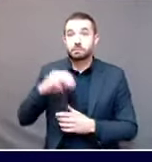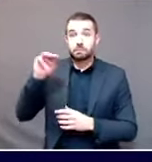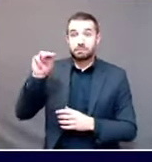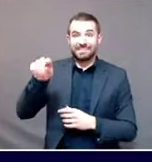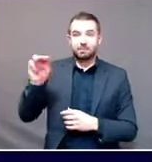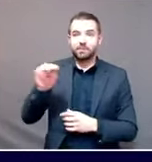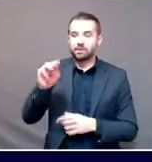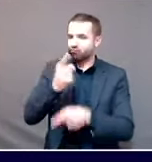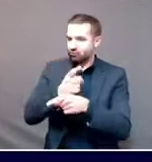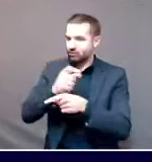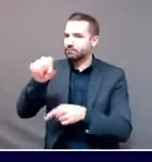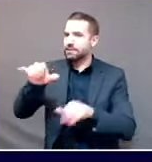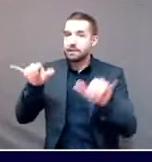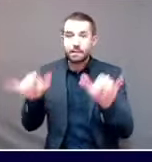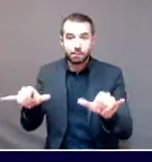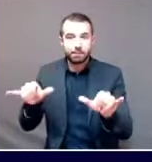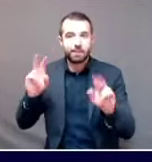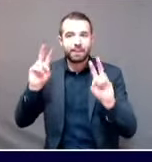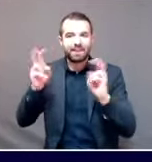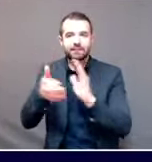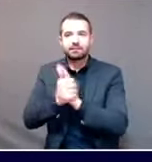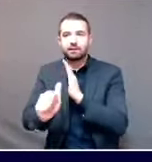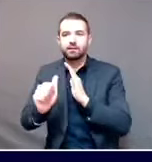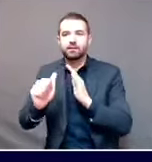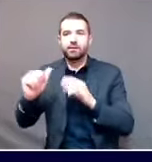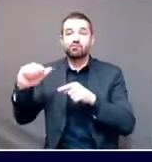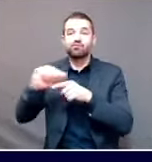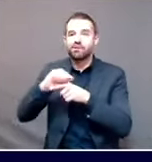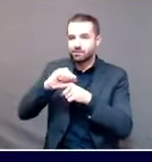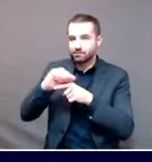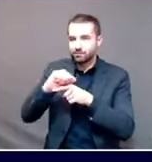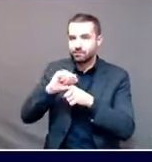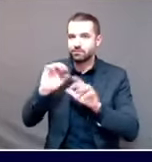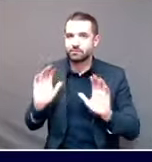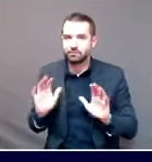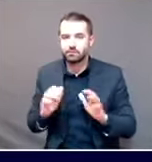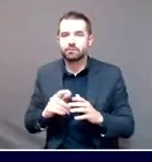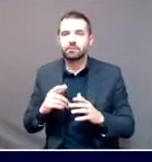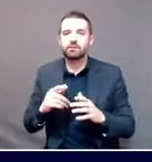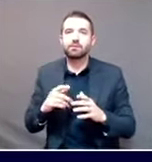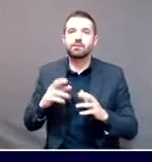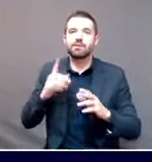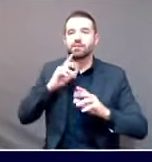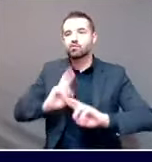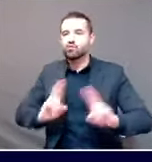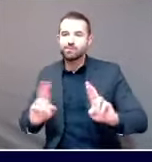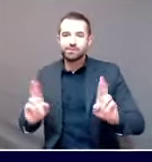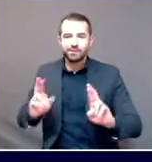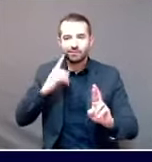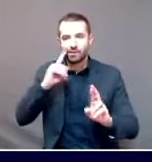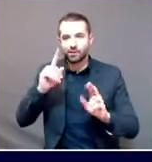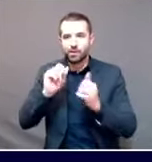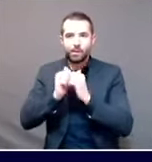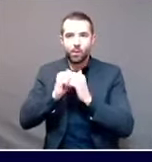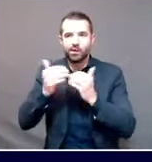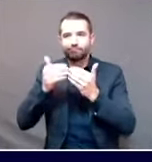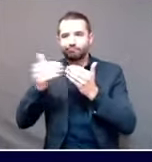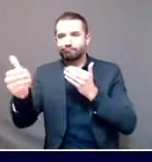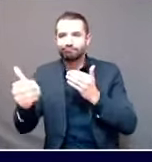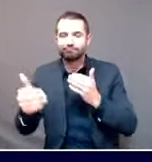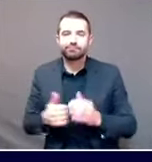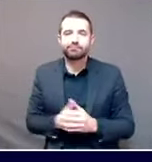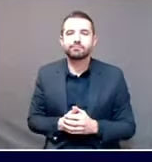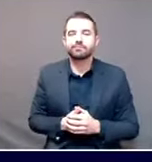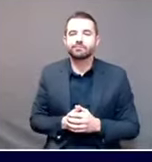and drills that kind of exercise that is separate masked physically distance in relatively small